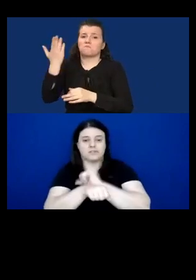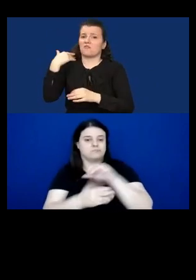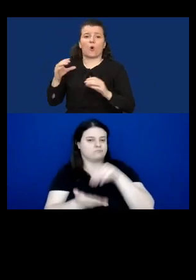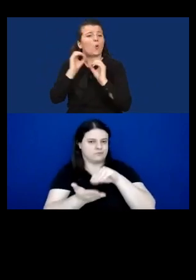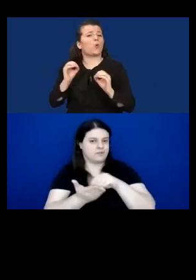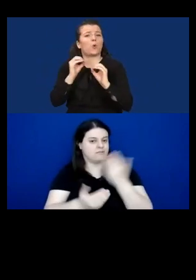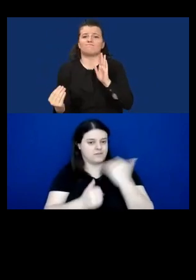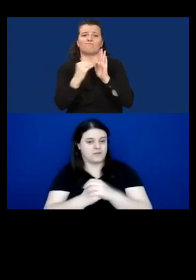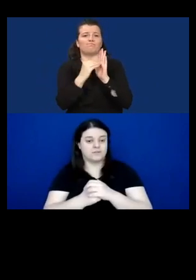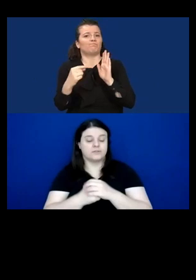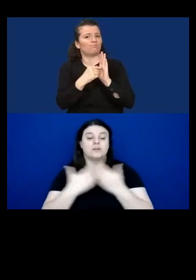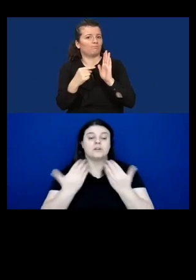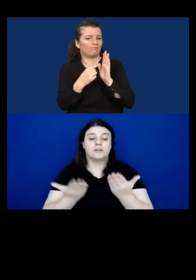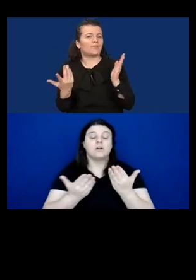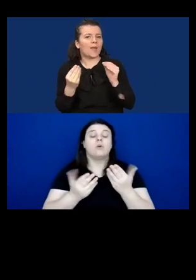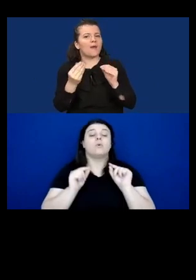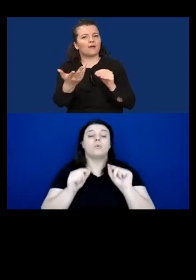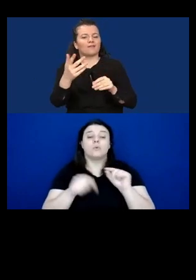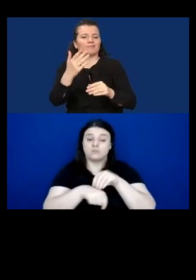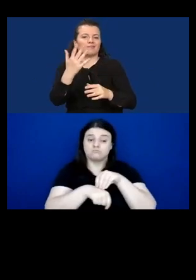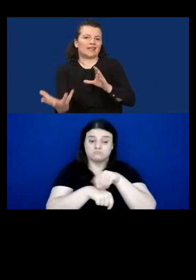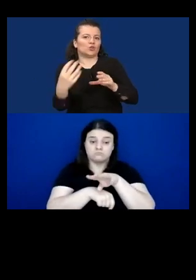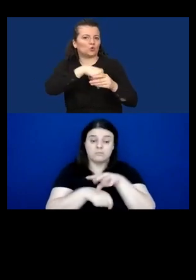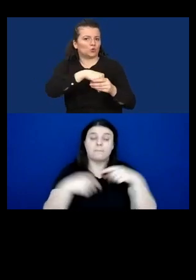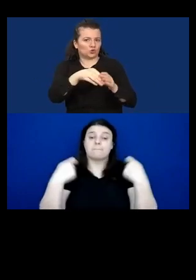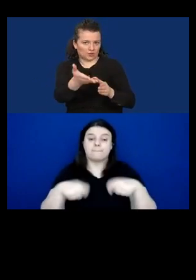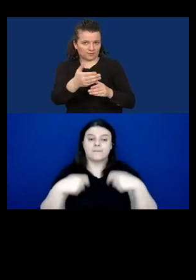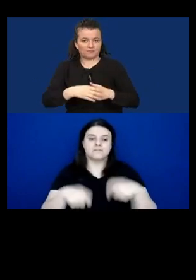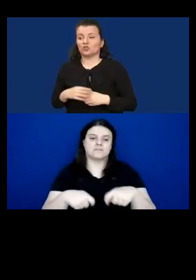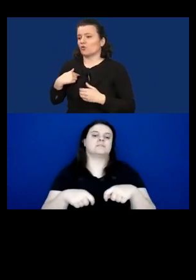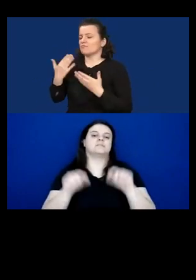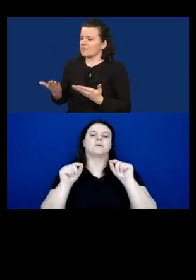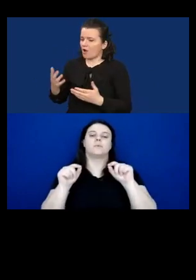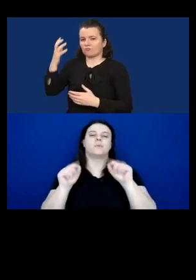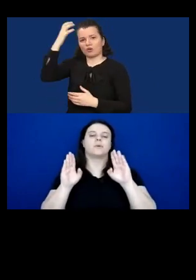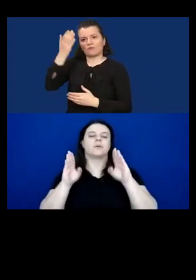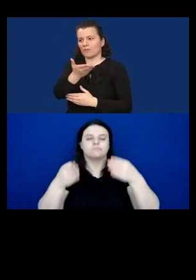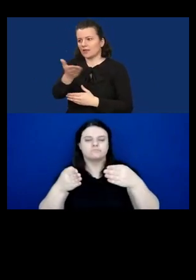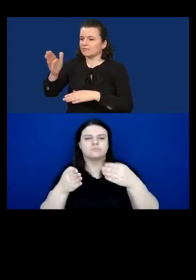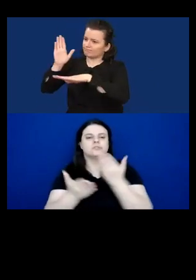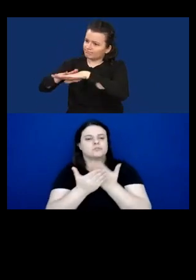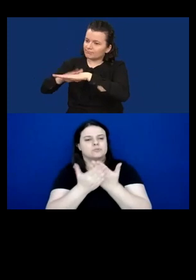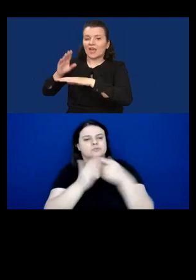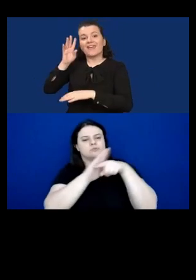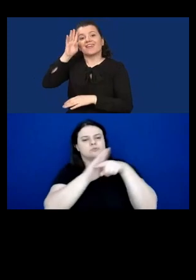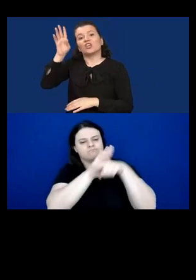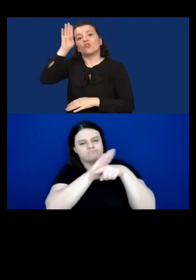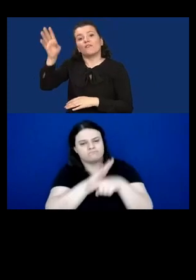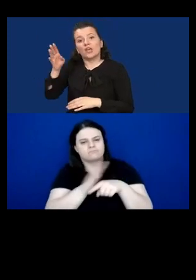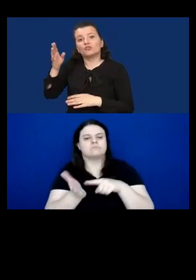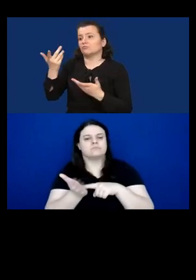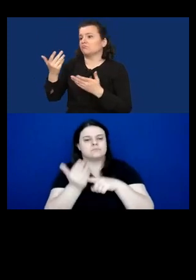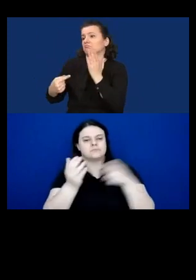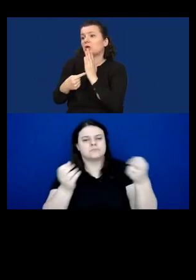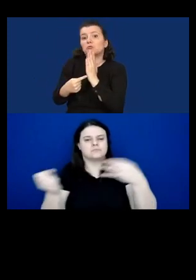So our recommendation is to steer state budgets for research and innovation in technological development